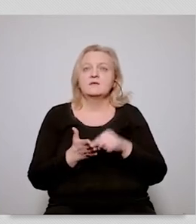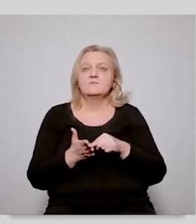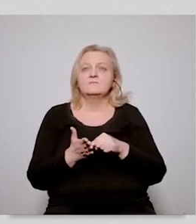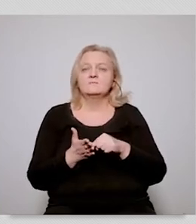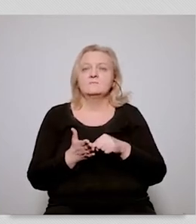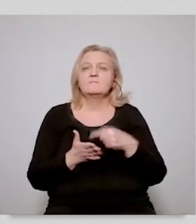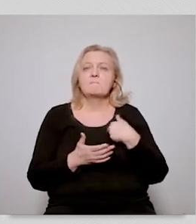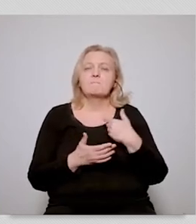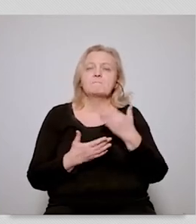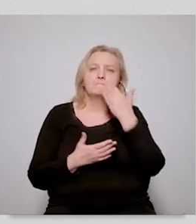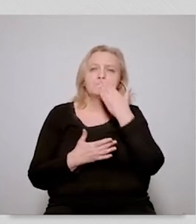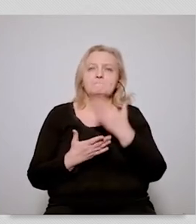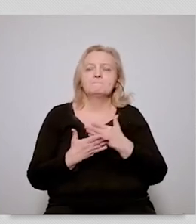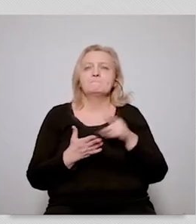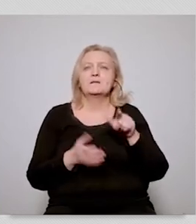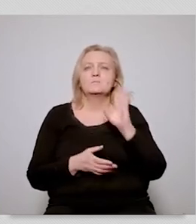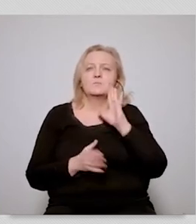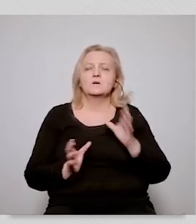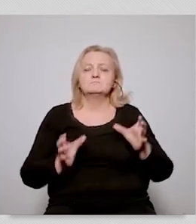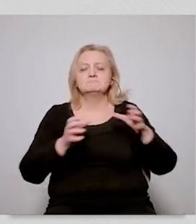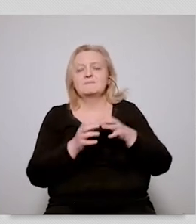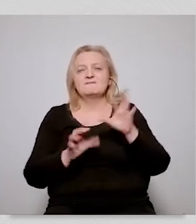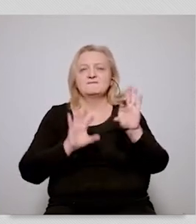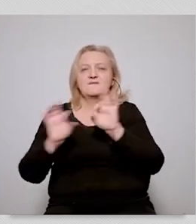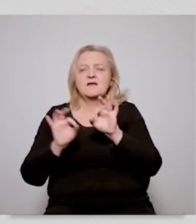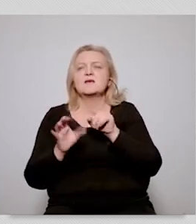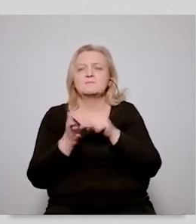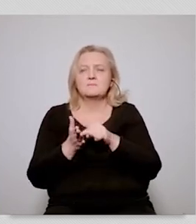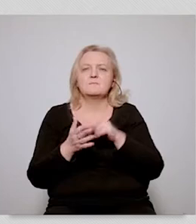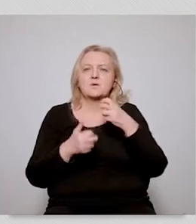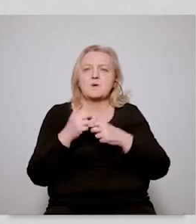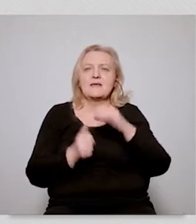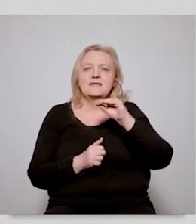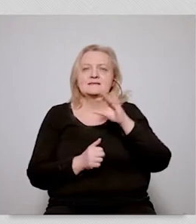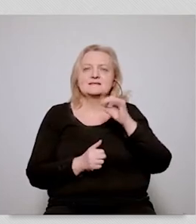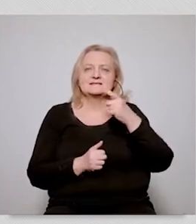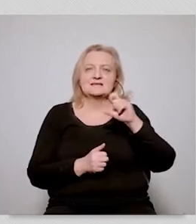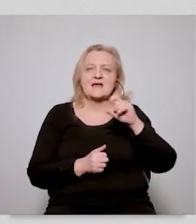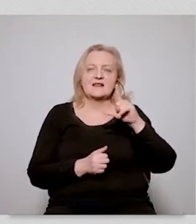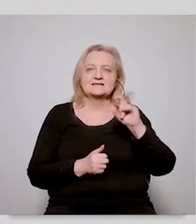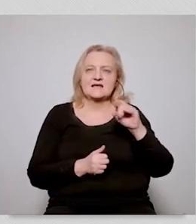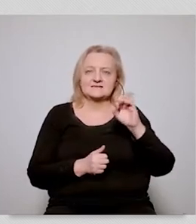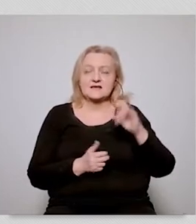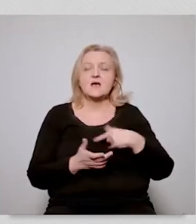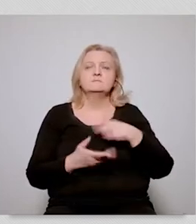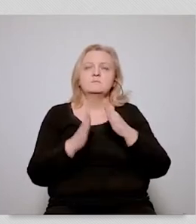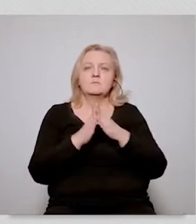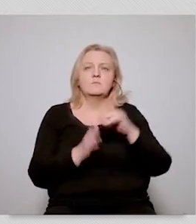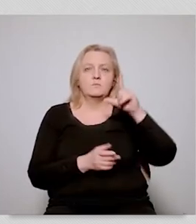of information um which consisted in essentialization so to say of certain